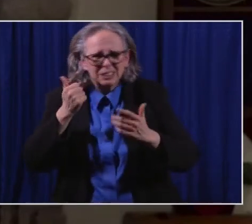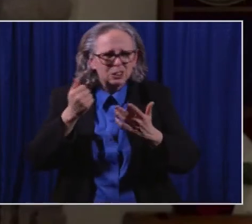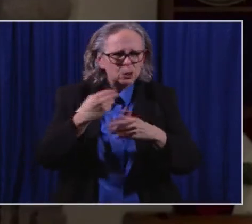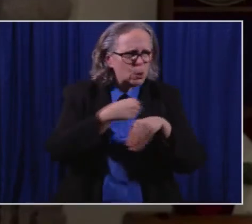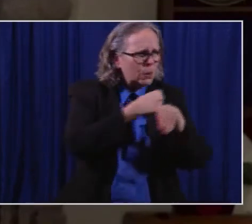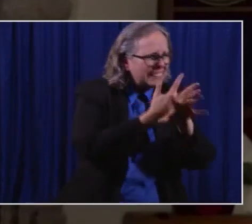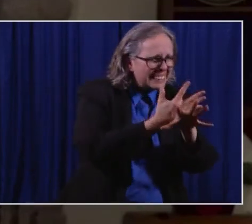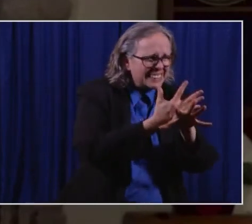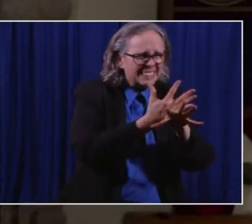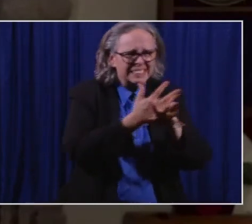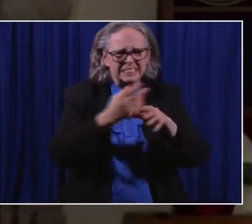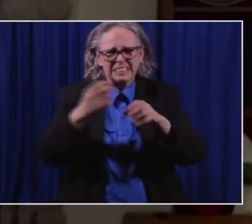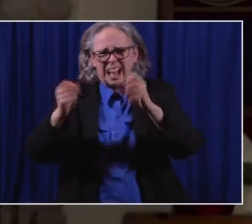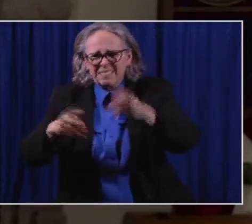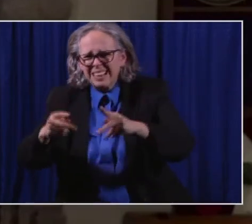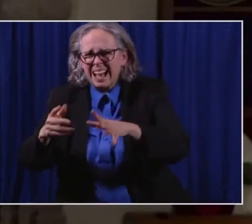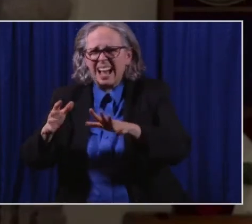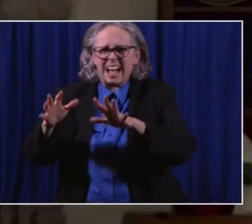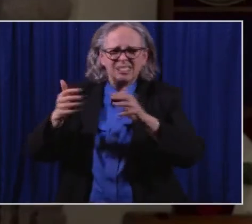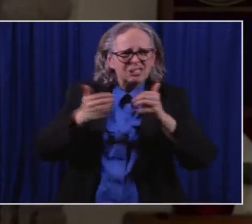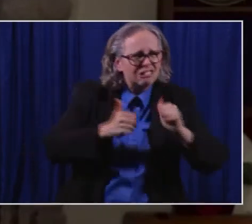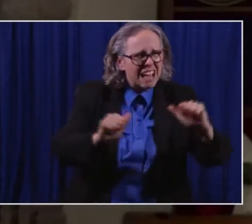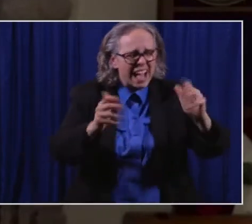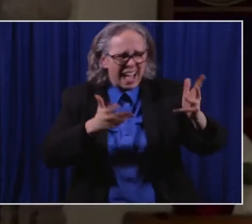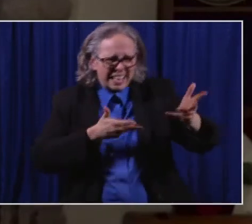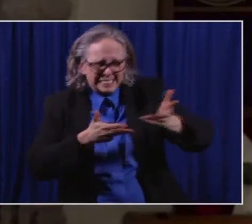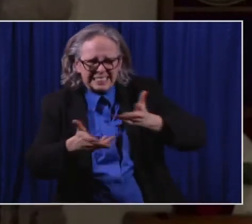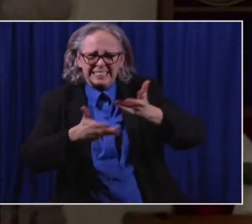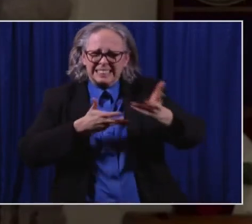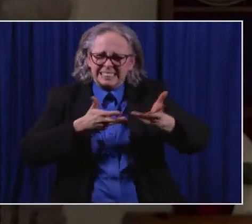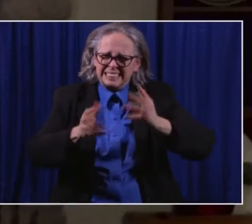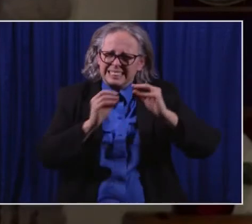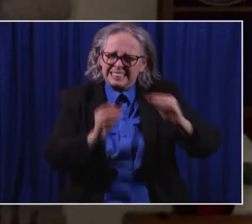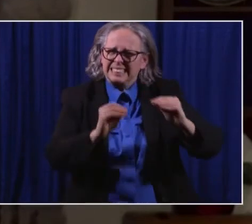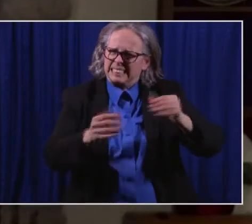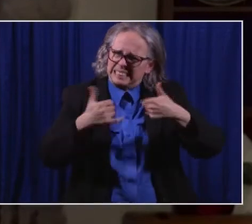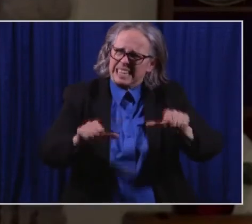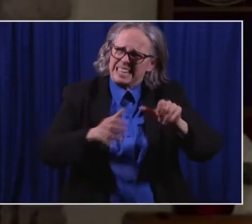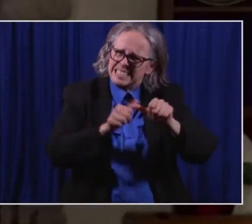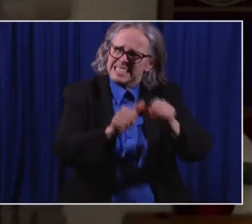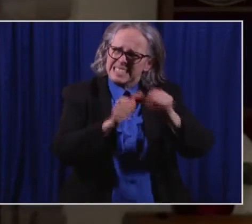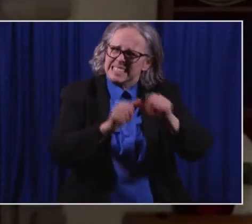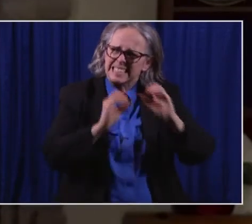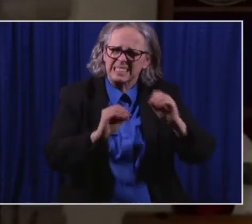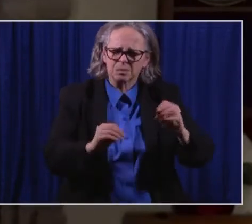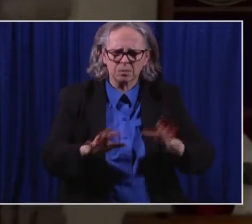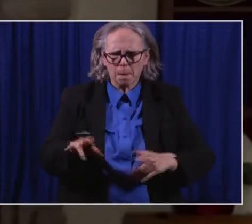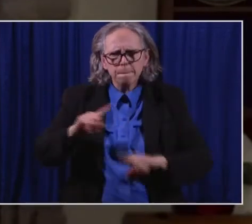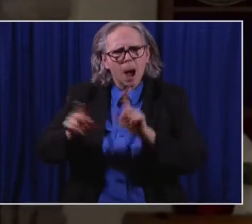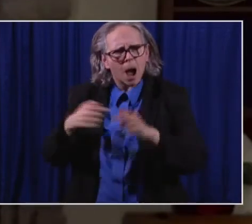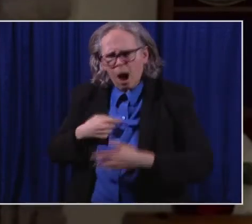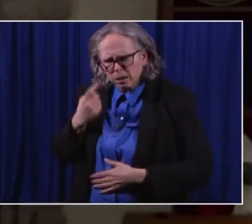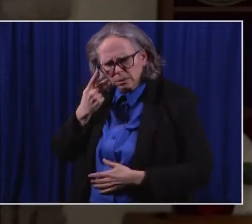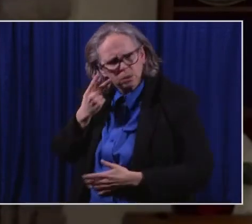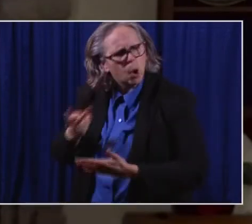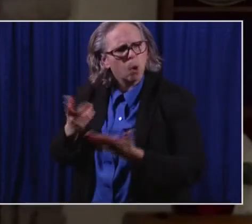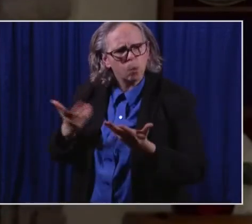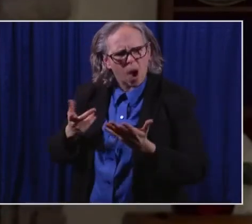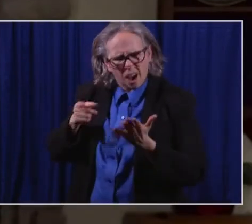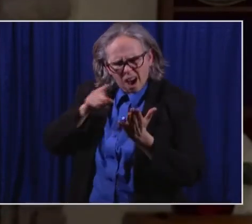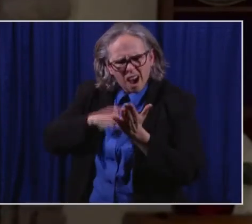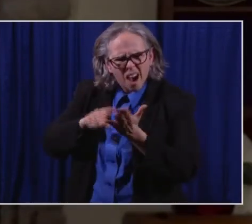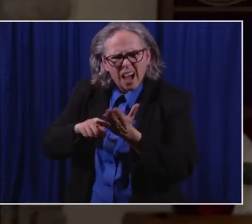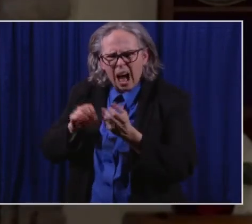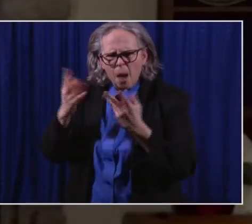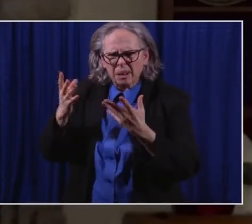also seen, based on the, what I just read, that we have a number of children who are not in school, uh, today. So we want to provide that